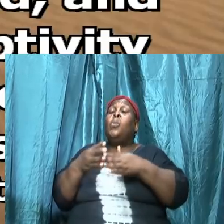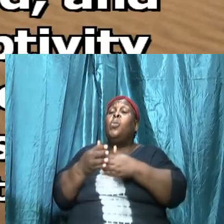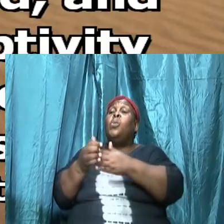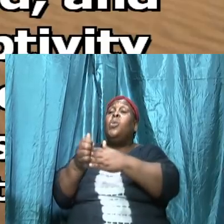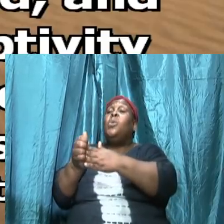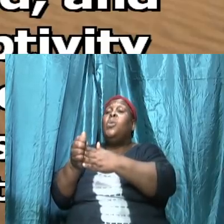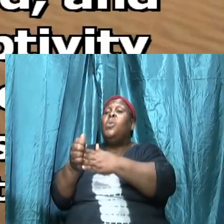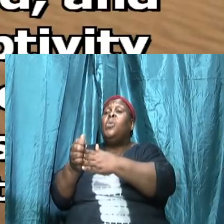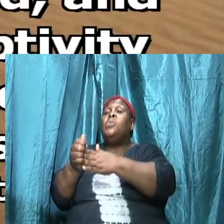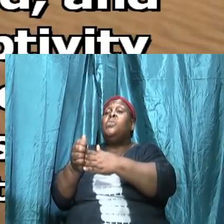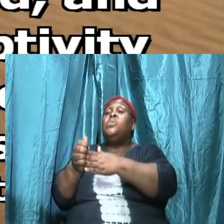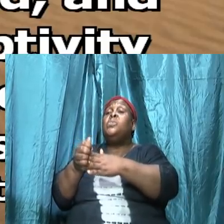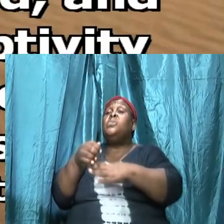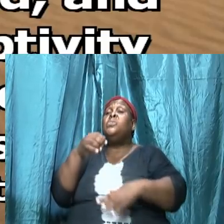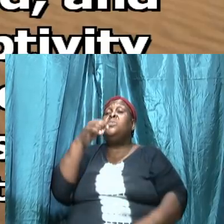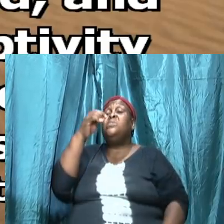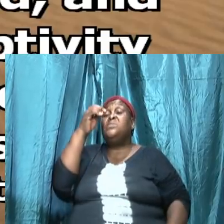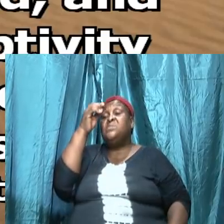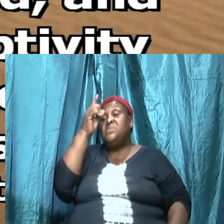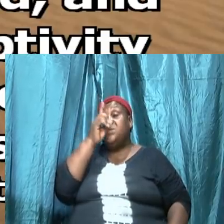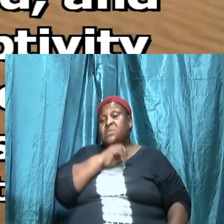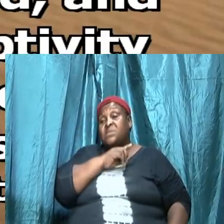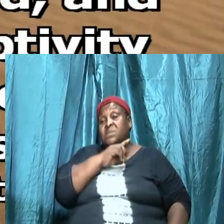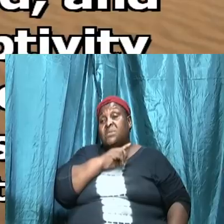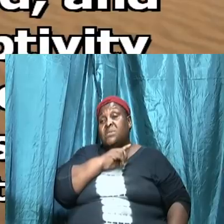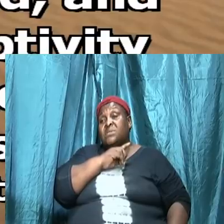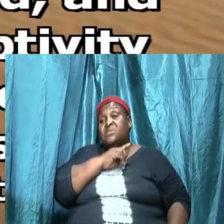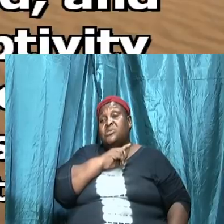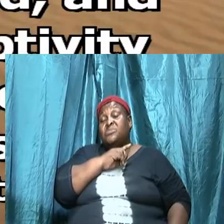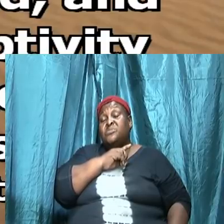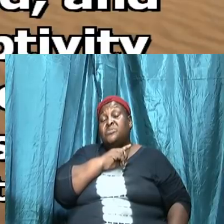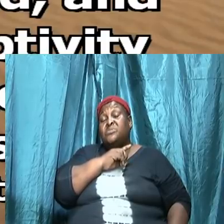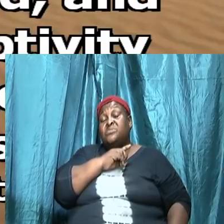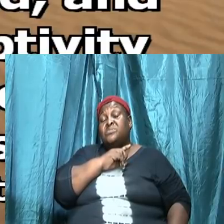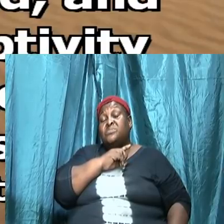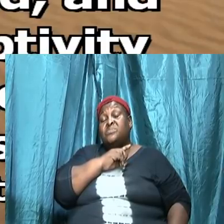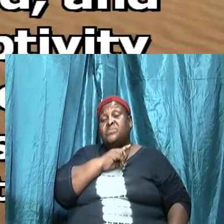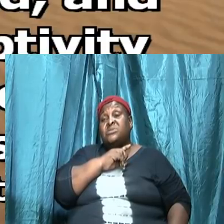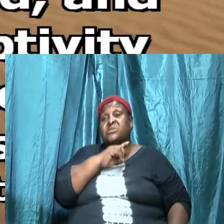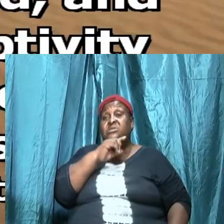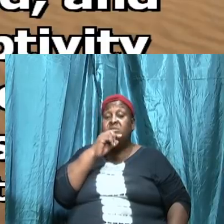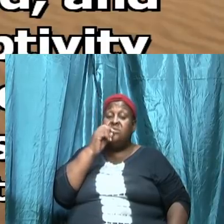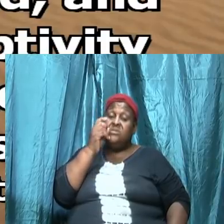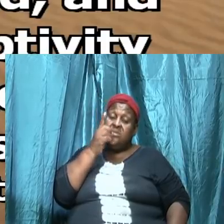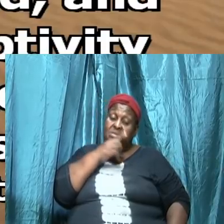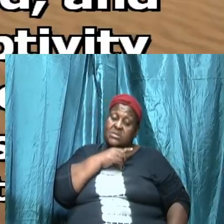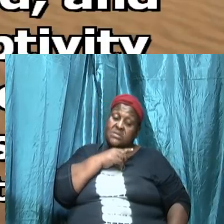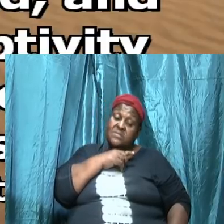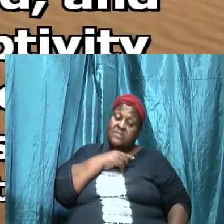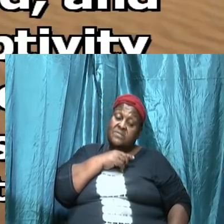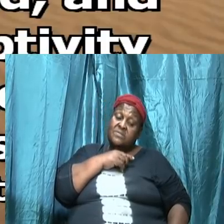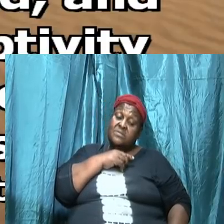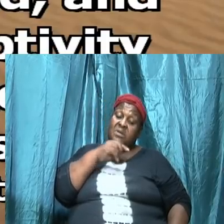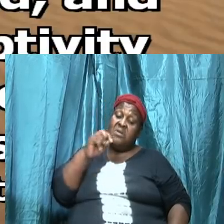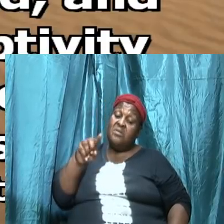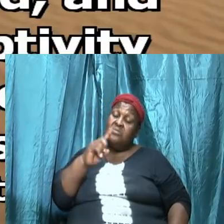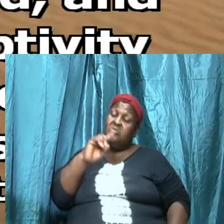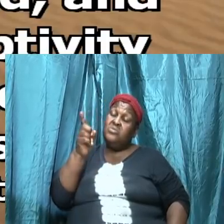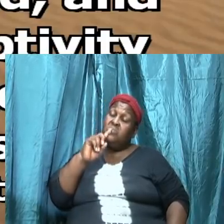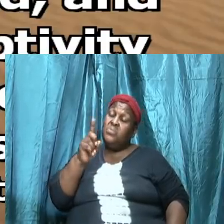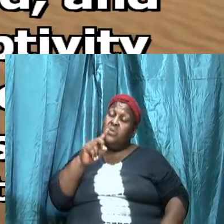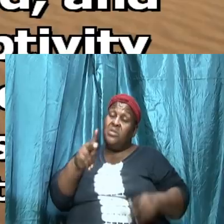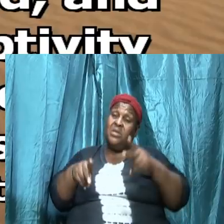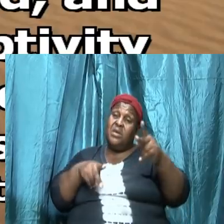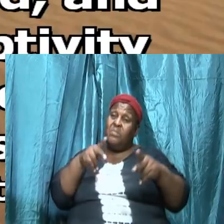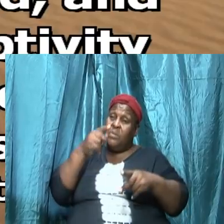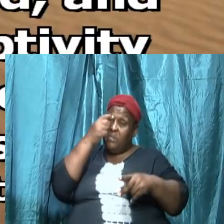deception this is where the person believe all